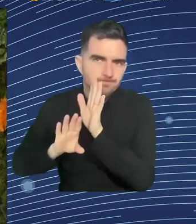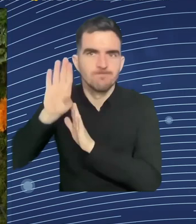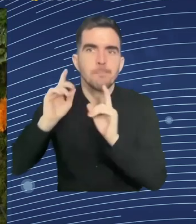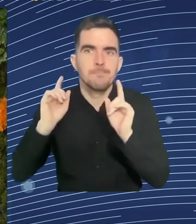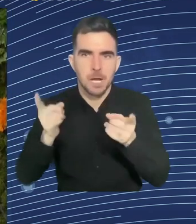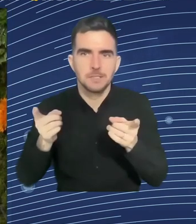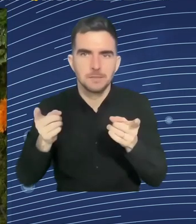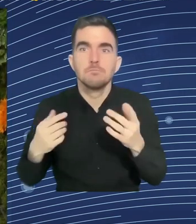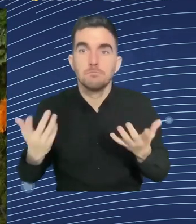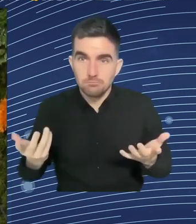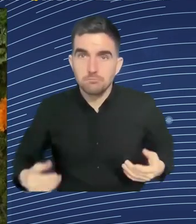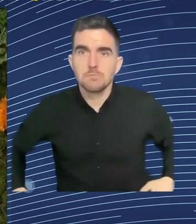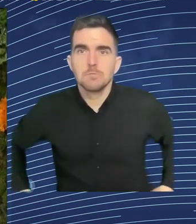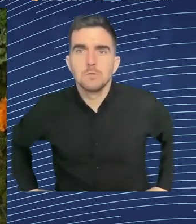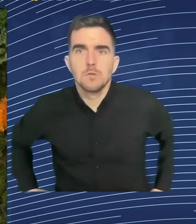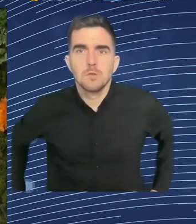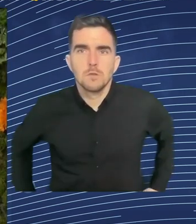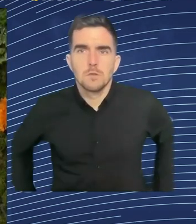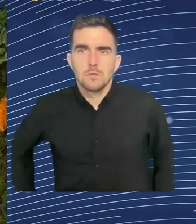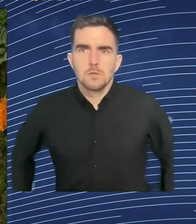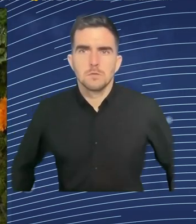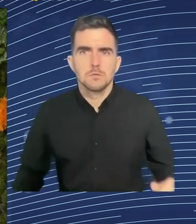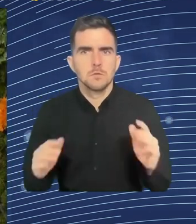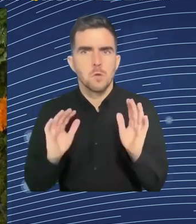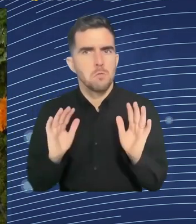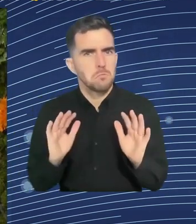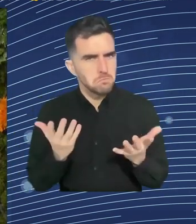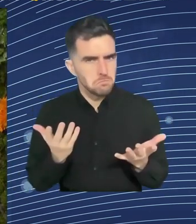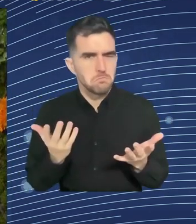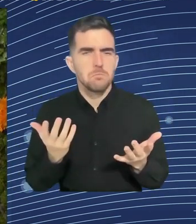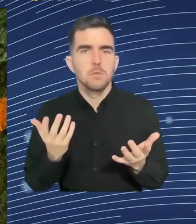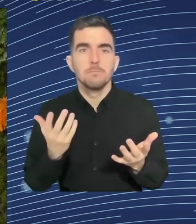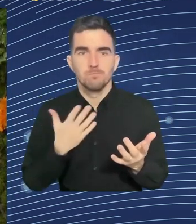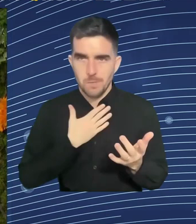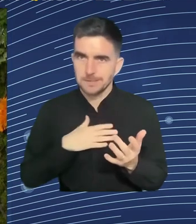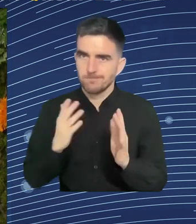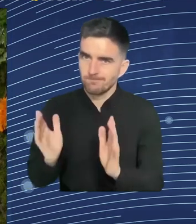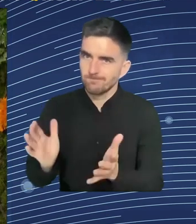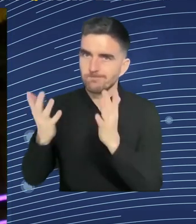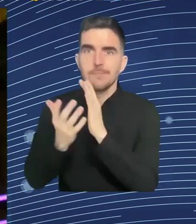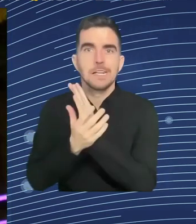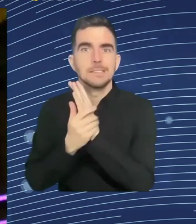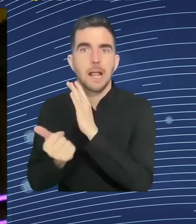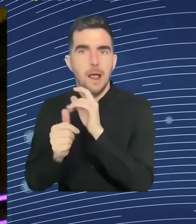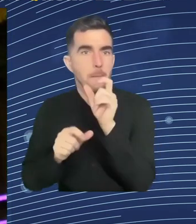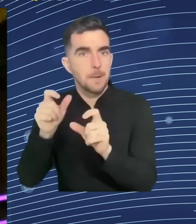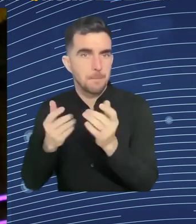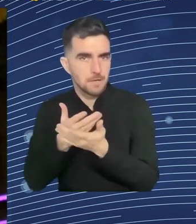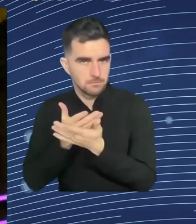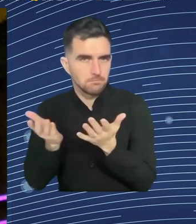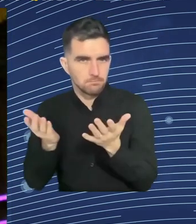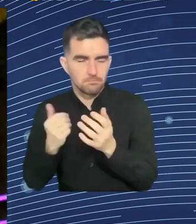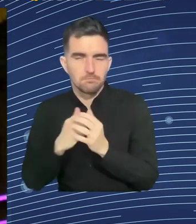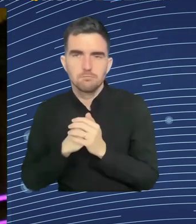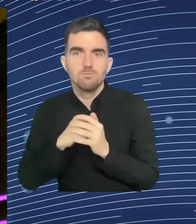policymakers sitting here, should be the backbone of any up and re-skilling program? Thank you, Ali, and thank you for